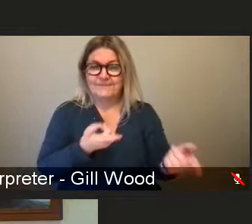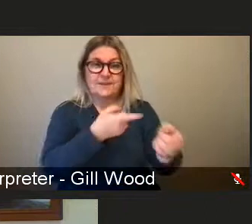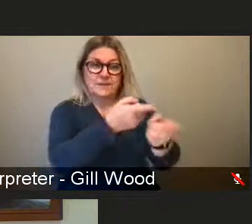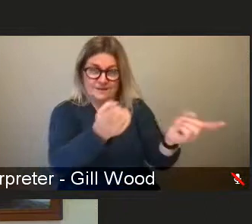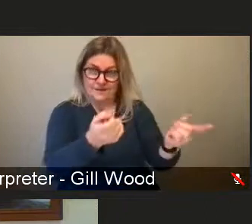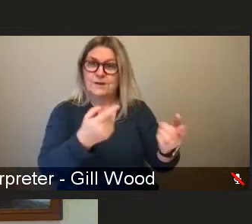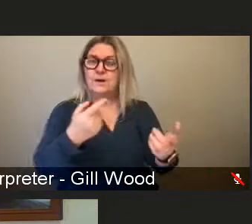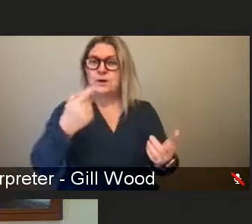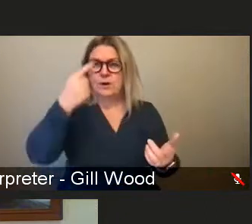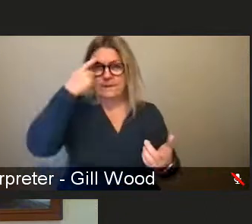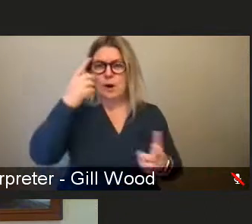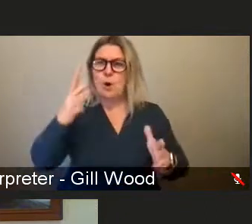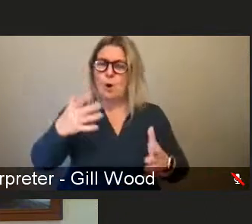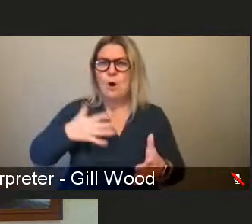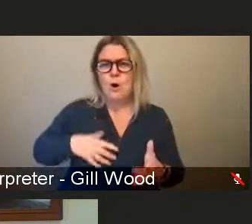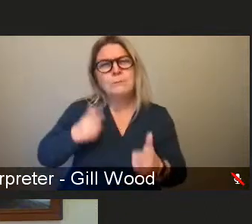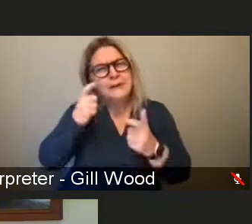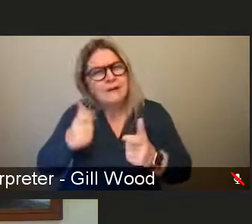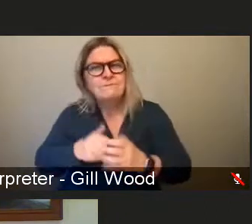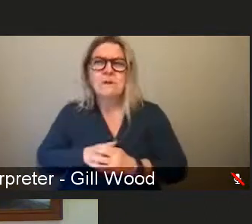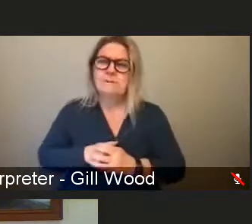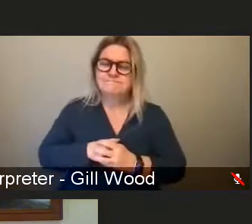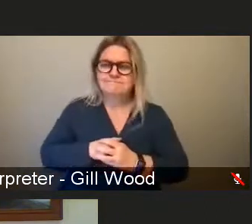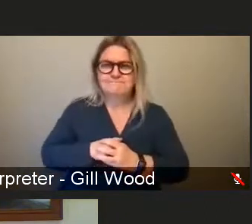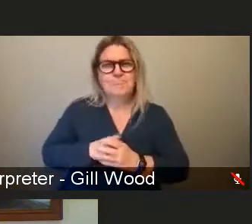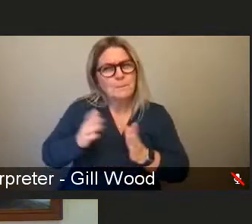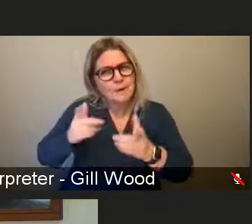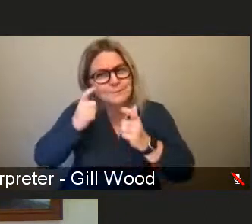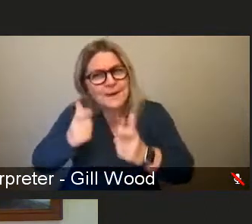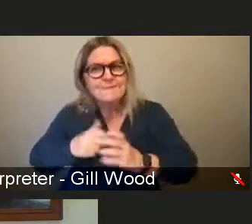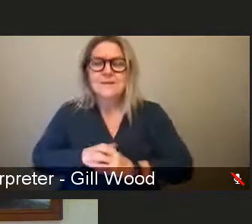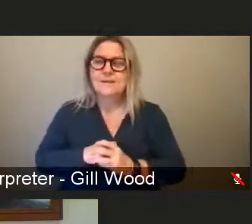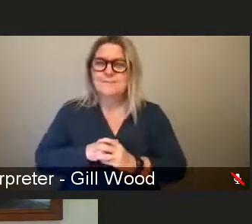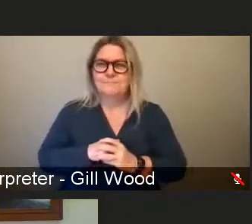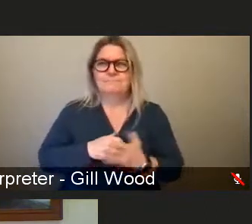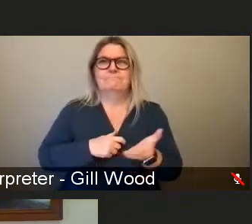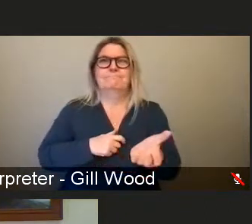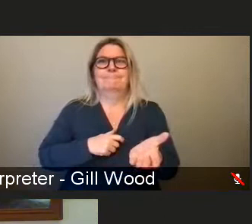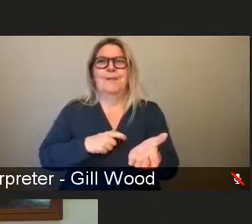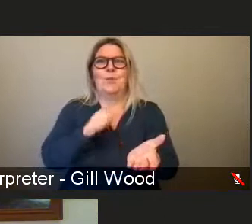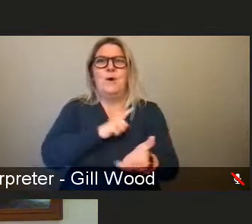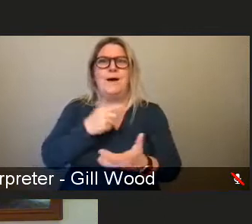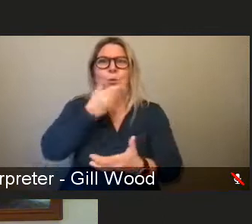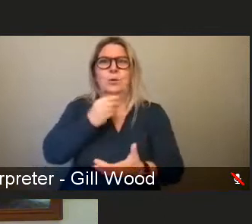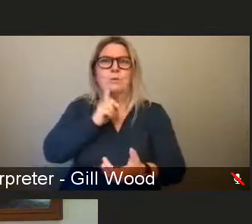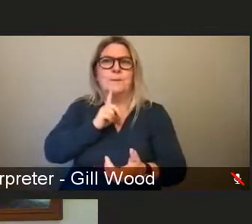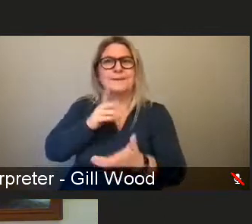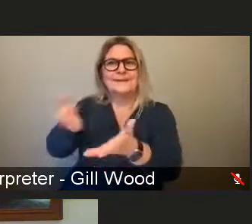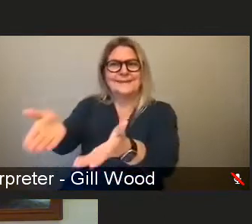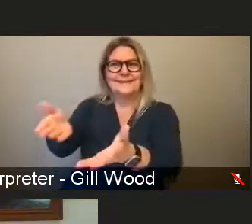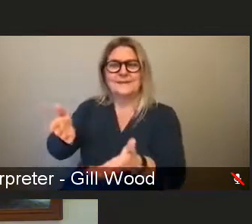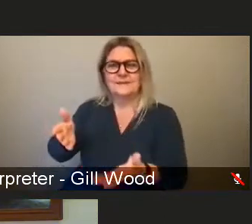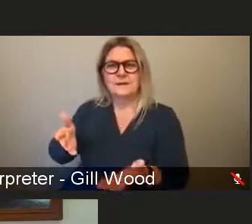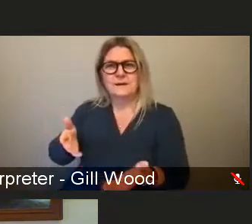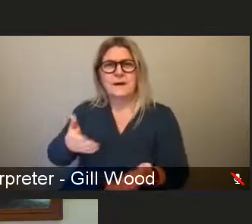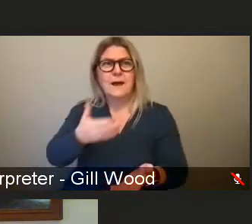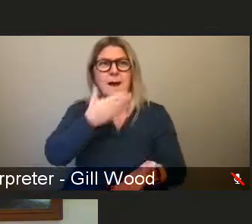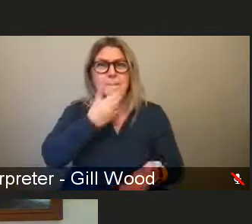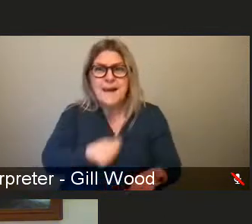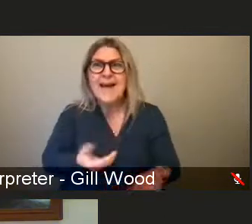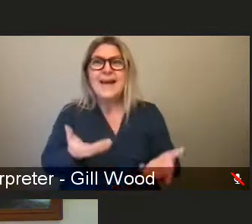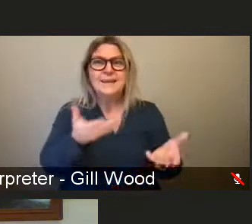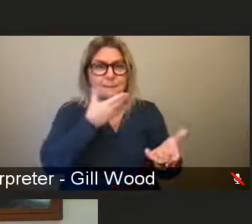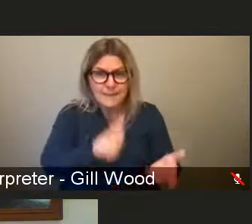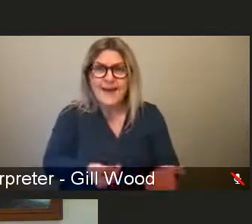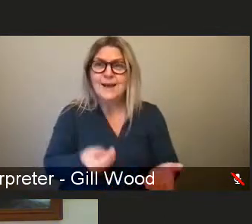precautionary, we've got to stop talking about that being all down to the women. The men that are sitting in their company could be taking precautions